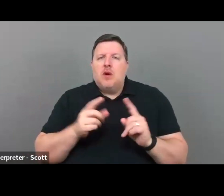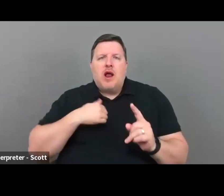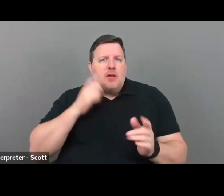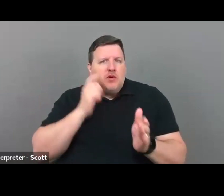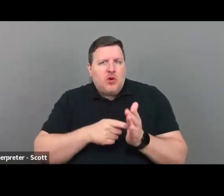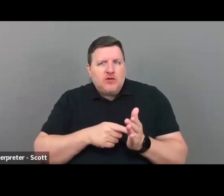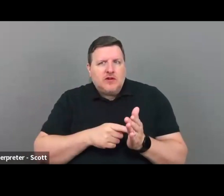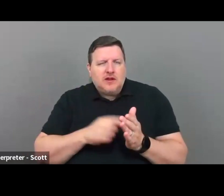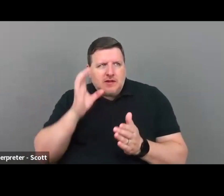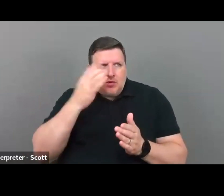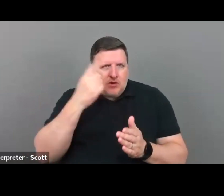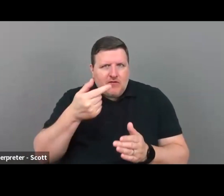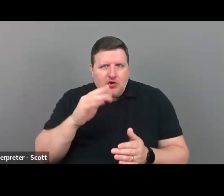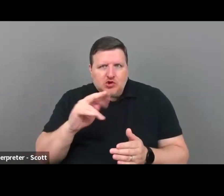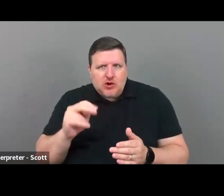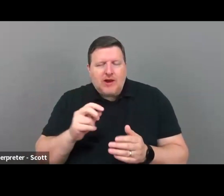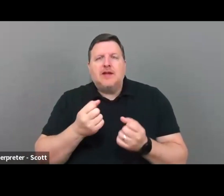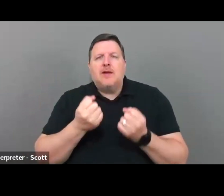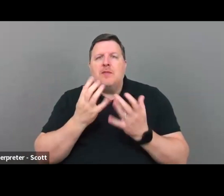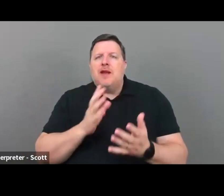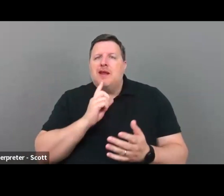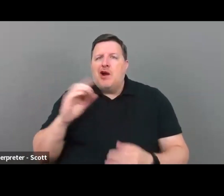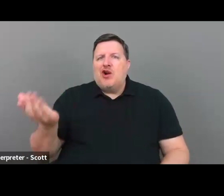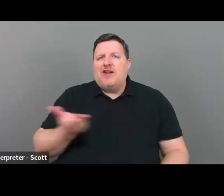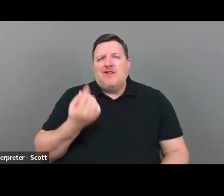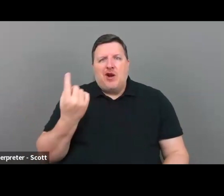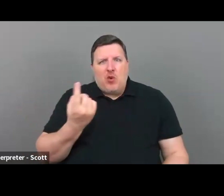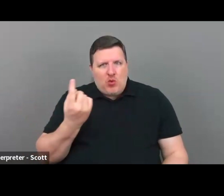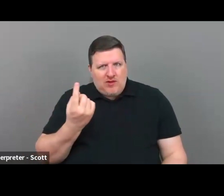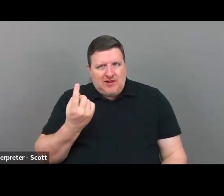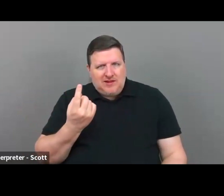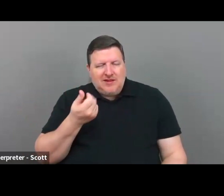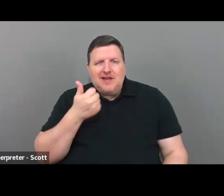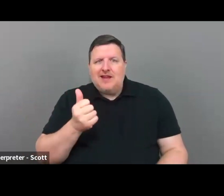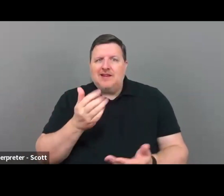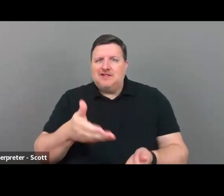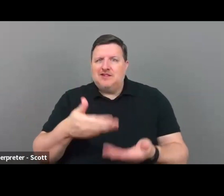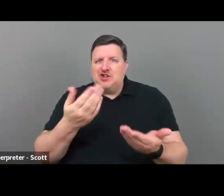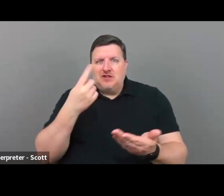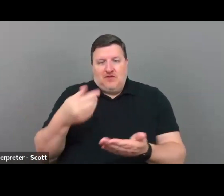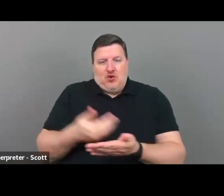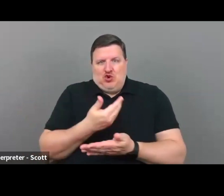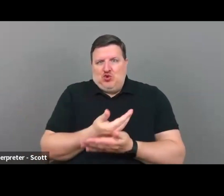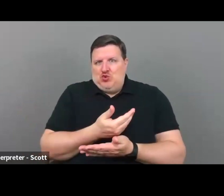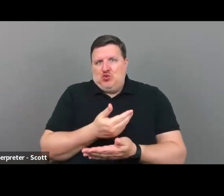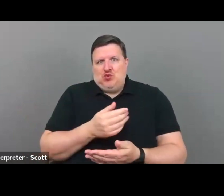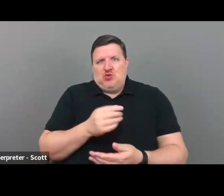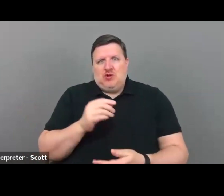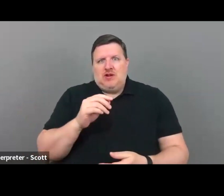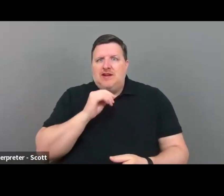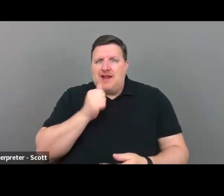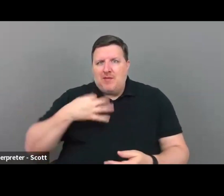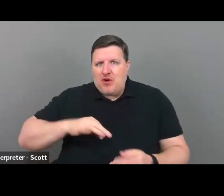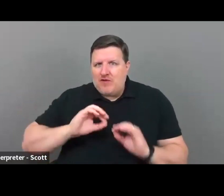looking for grants, a lot of them are invite only to apply. Any suggestions for new nonprofits getting their work